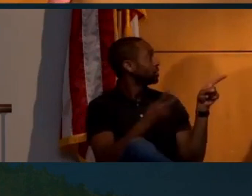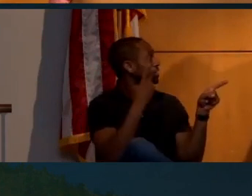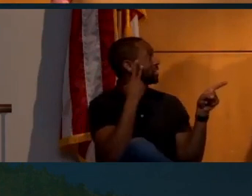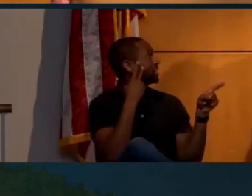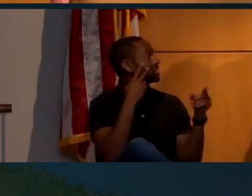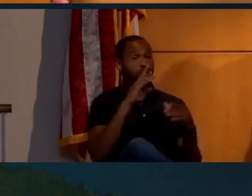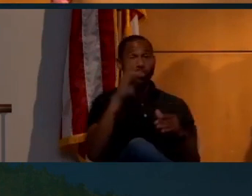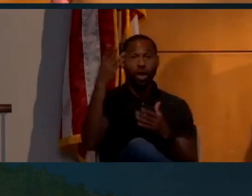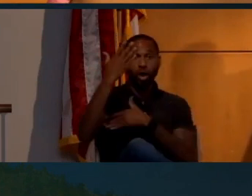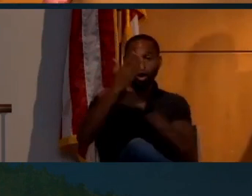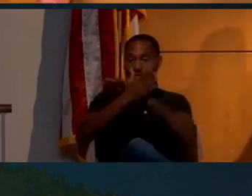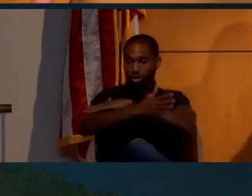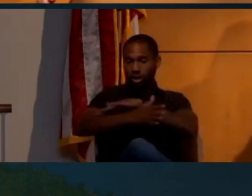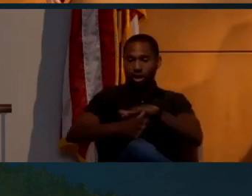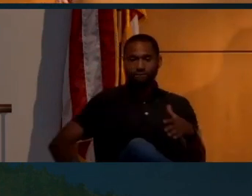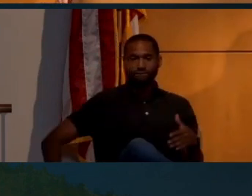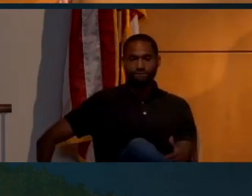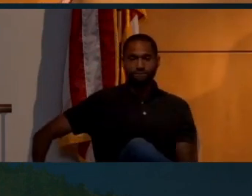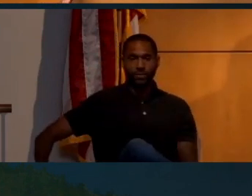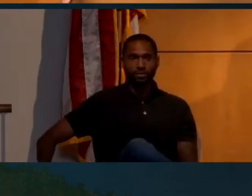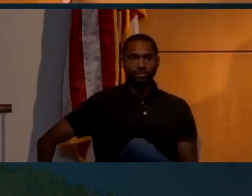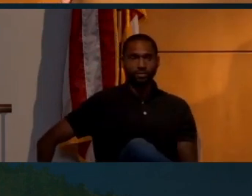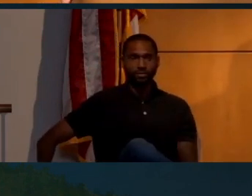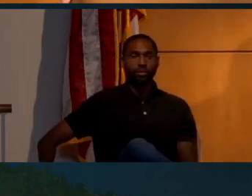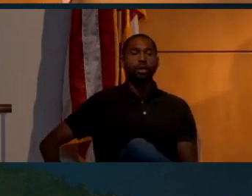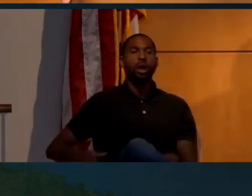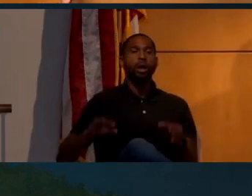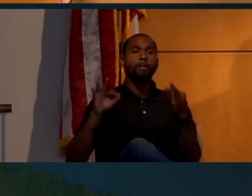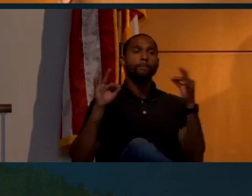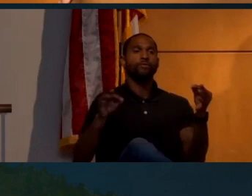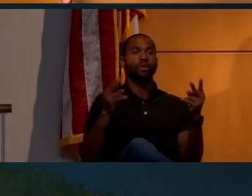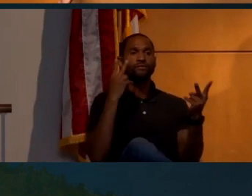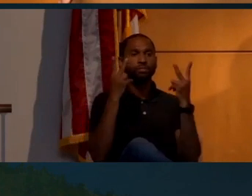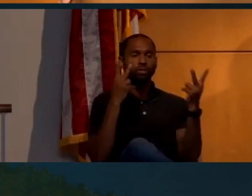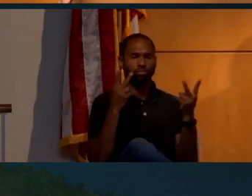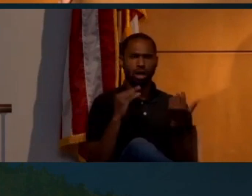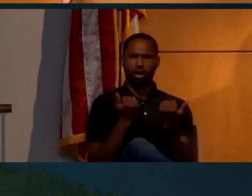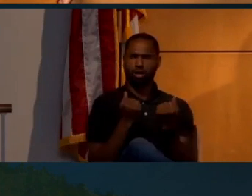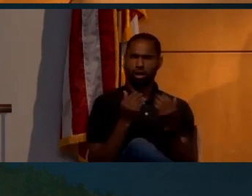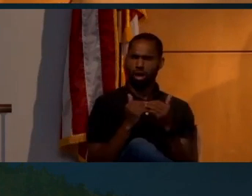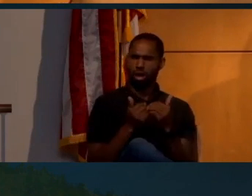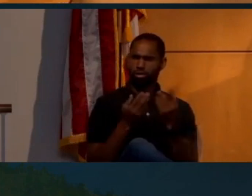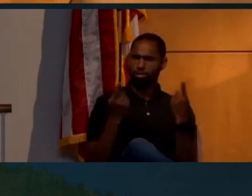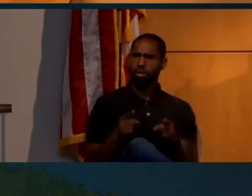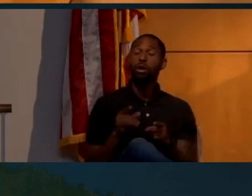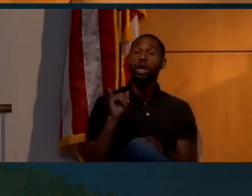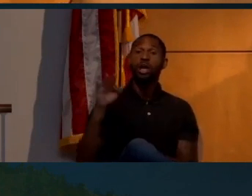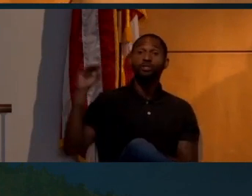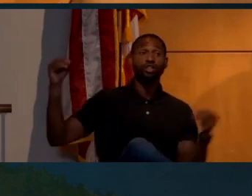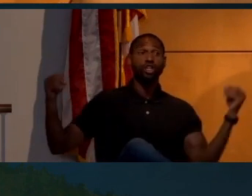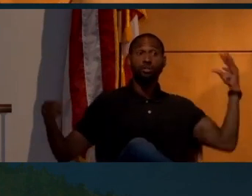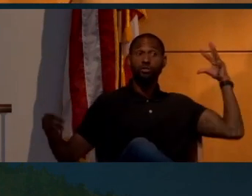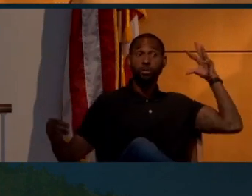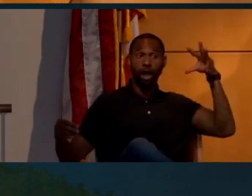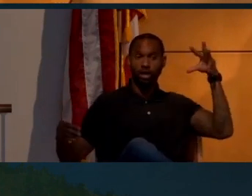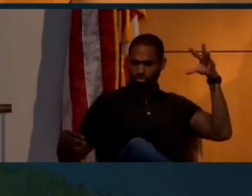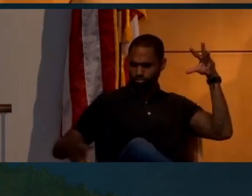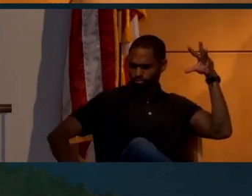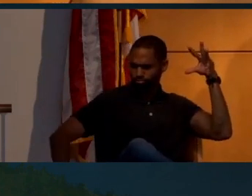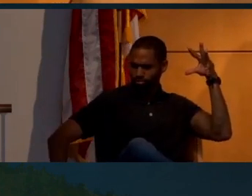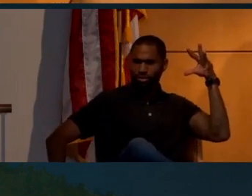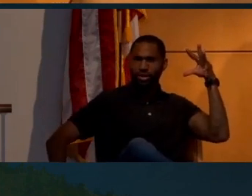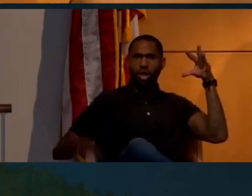right arm, the glove, everything on the other side of his suit is perfectly visible. How is this possible if the sun is coming from behind him